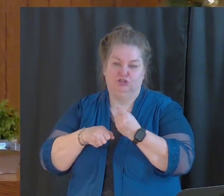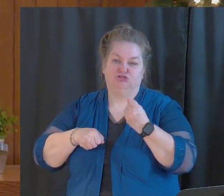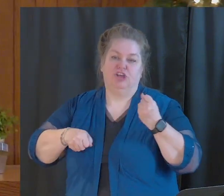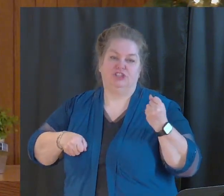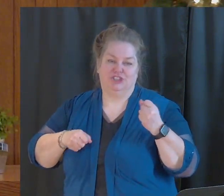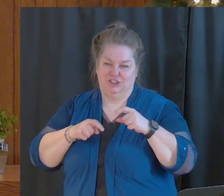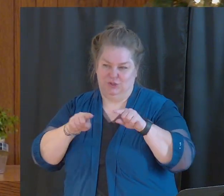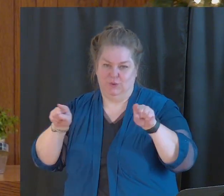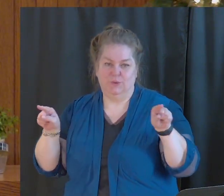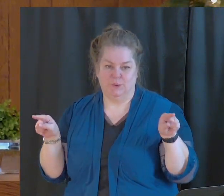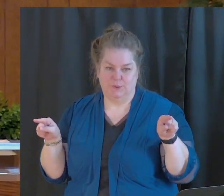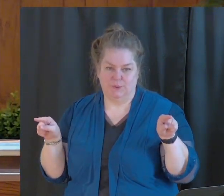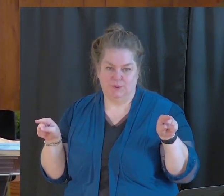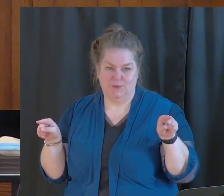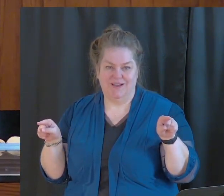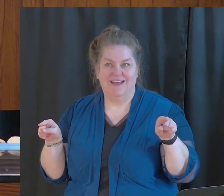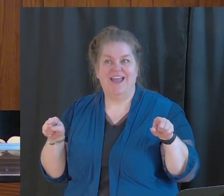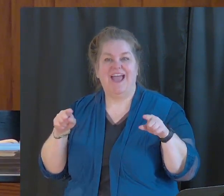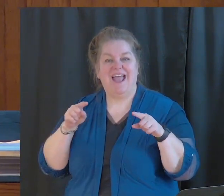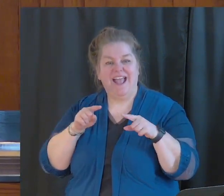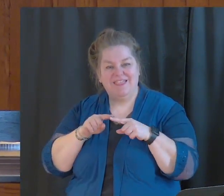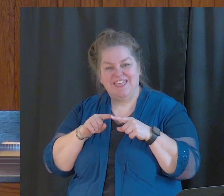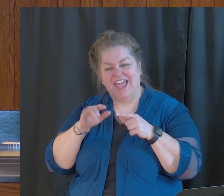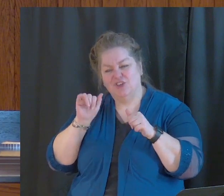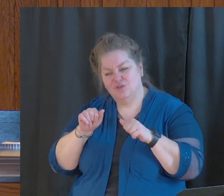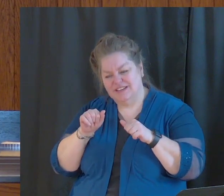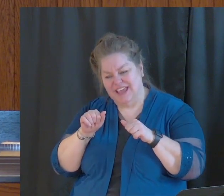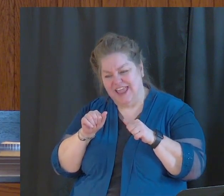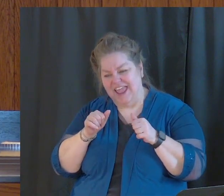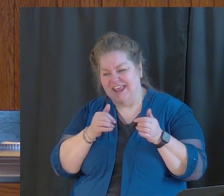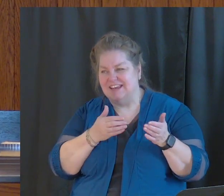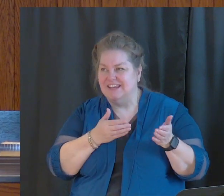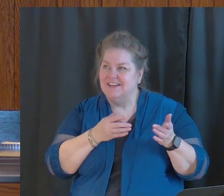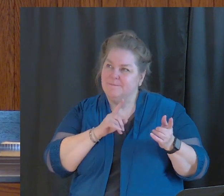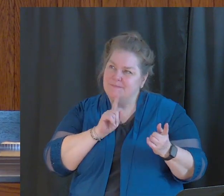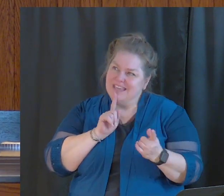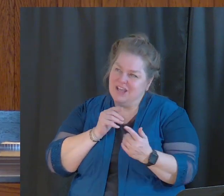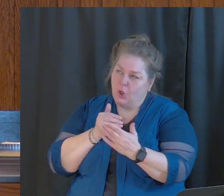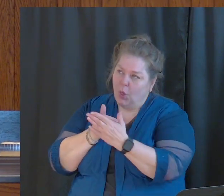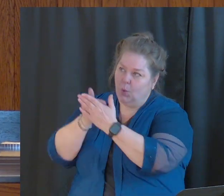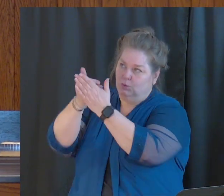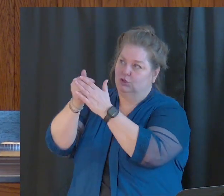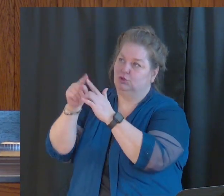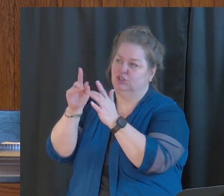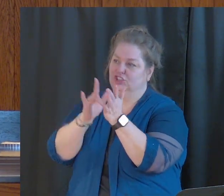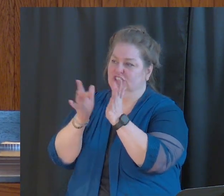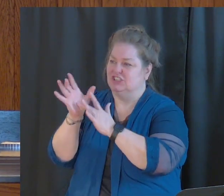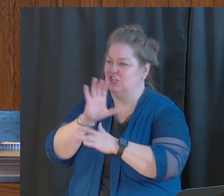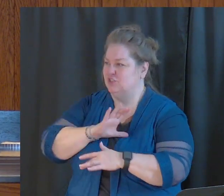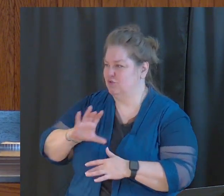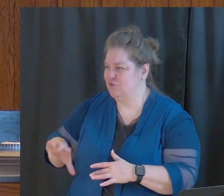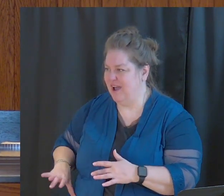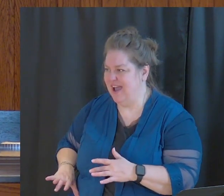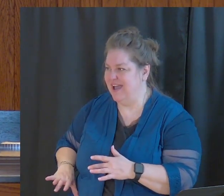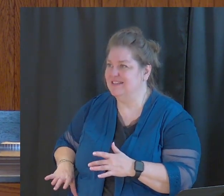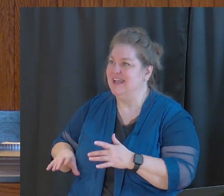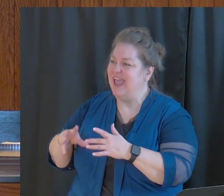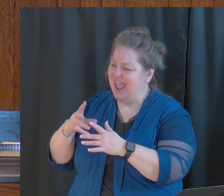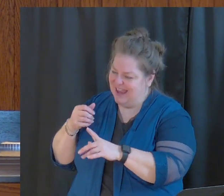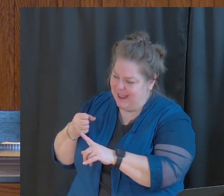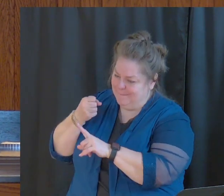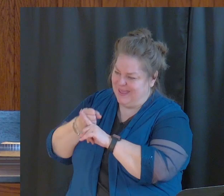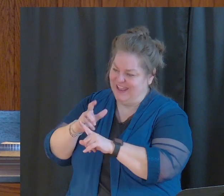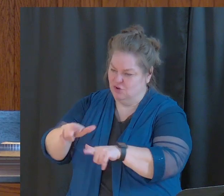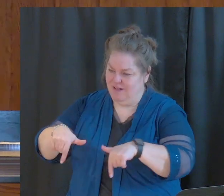that we just might be able to bring somebody closer to the real Jesus Christ and have impact in their lives